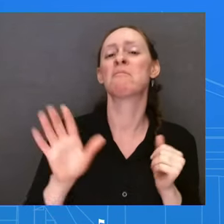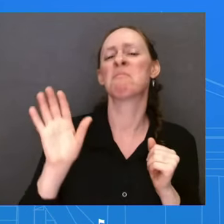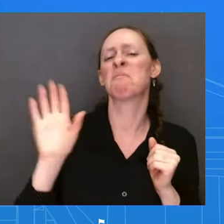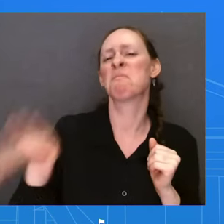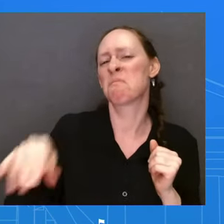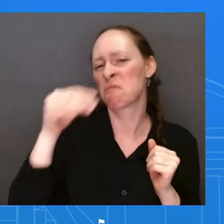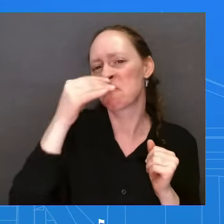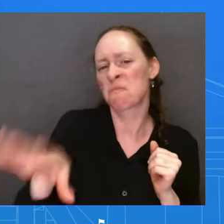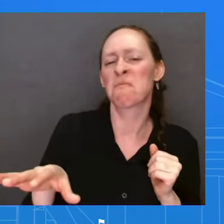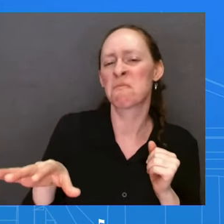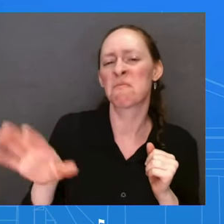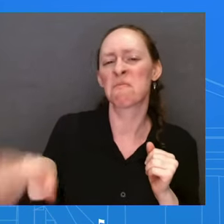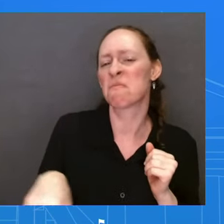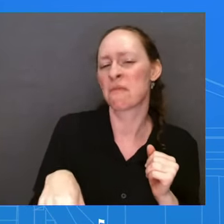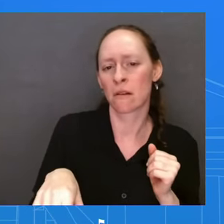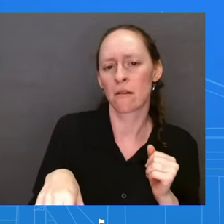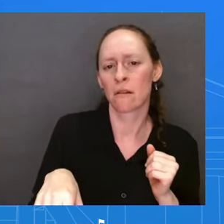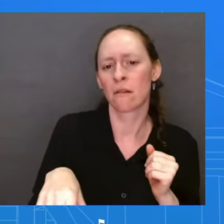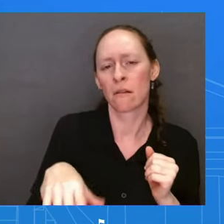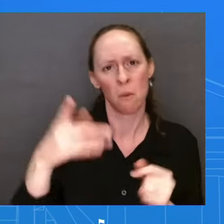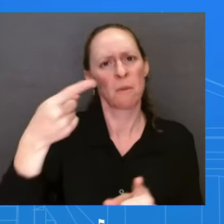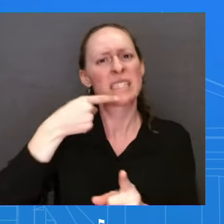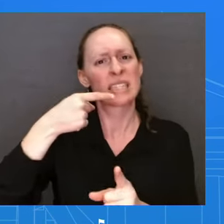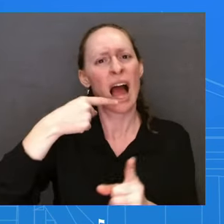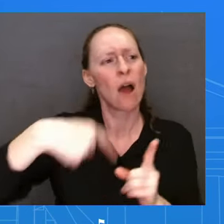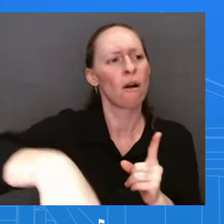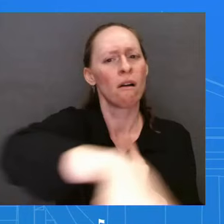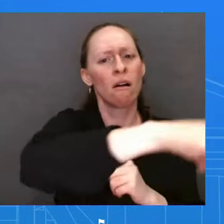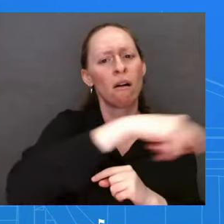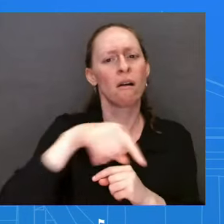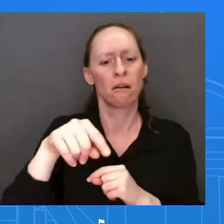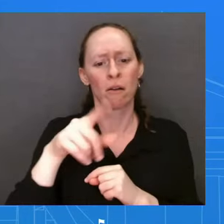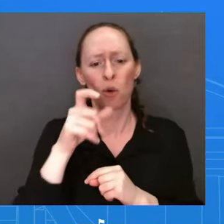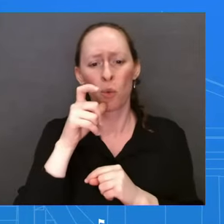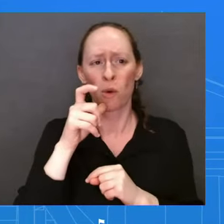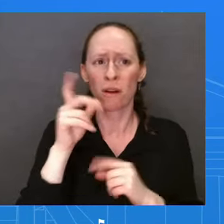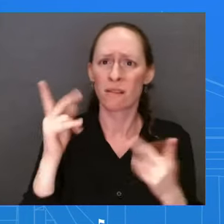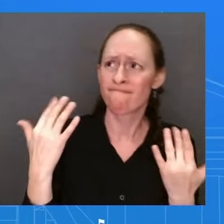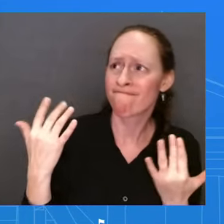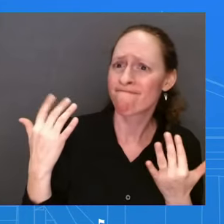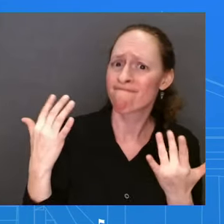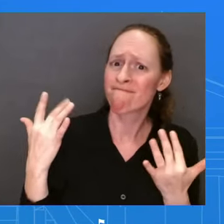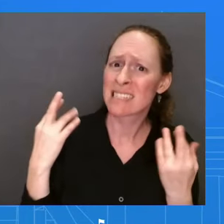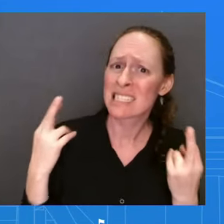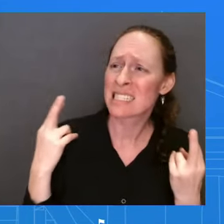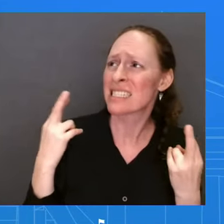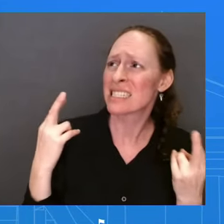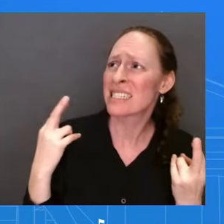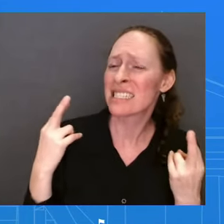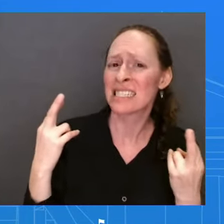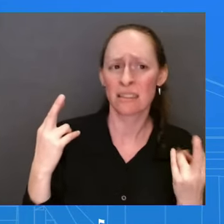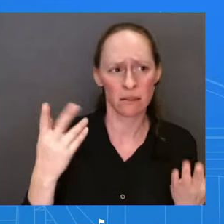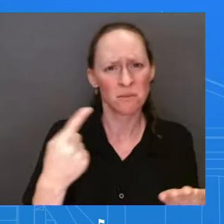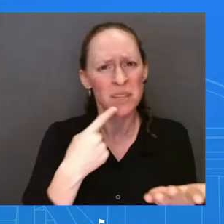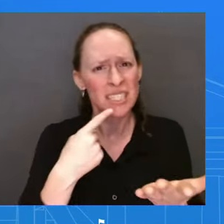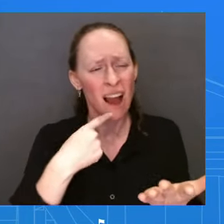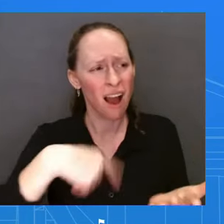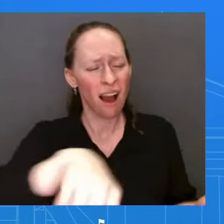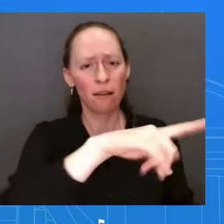loans, who are waiting as anxiously as the White House is for a decision? Ms. That President Biden has fought for you every step of the way.